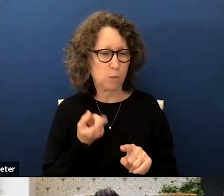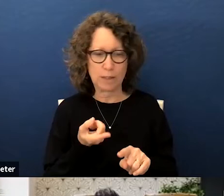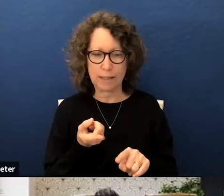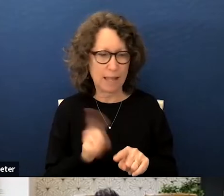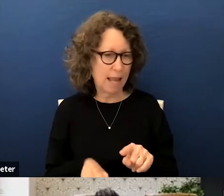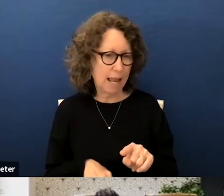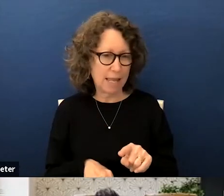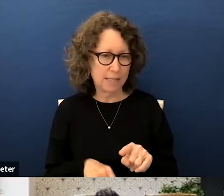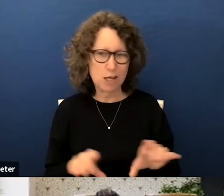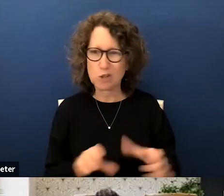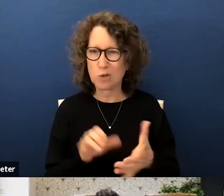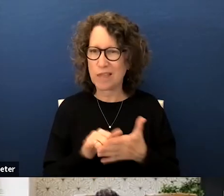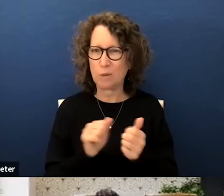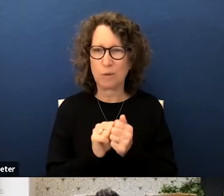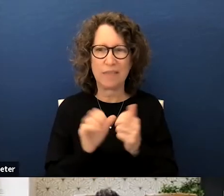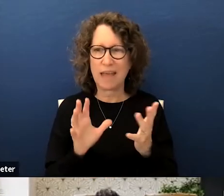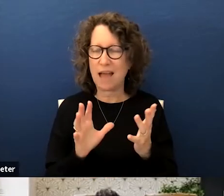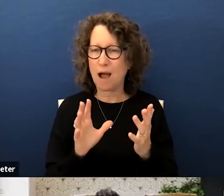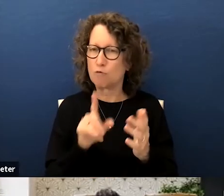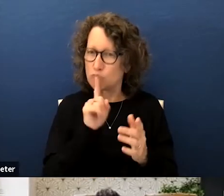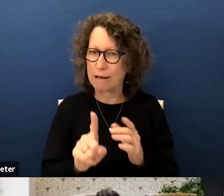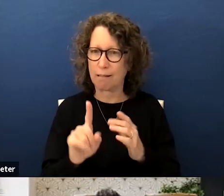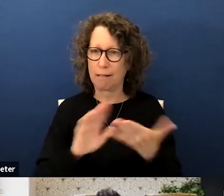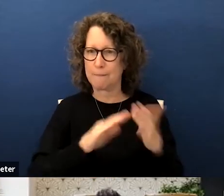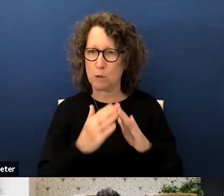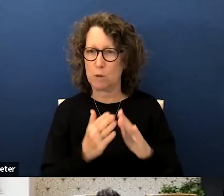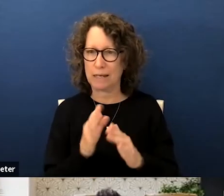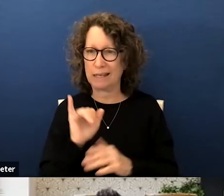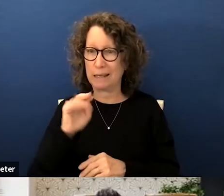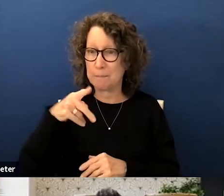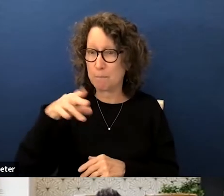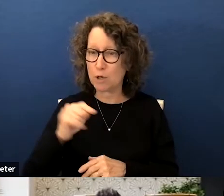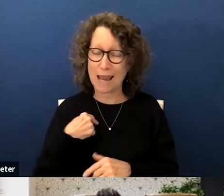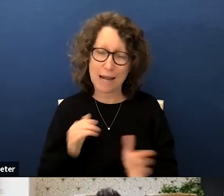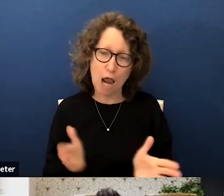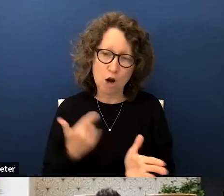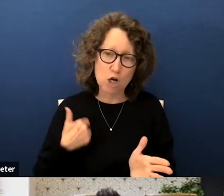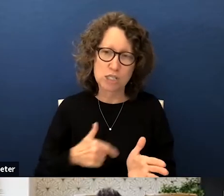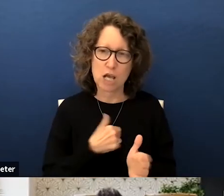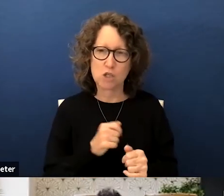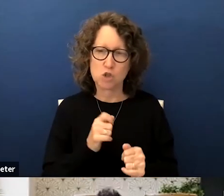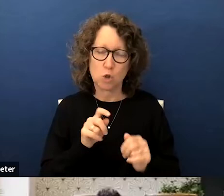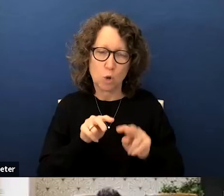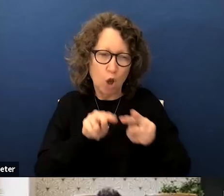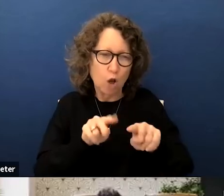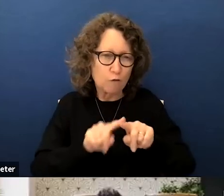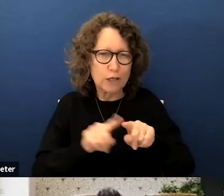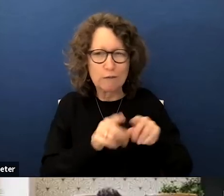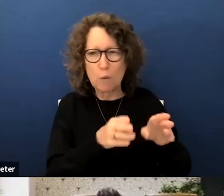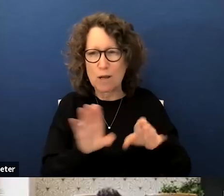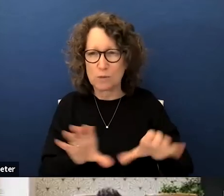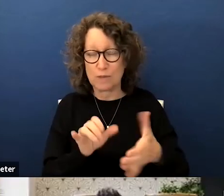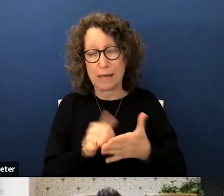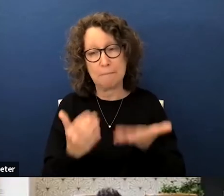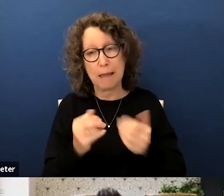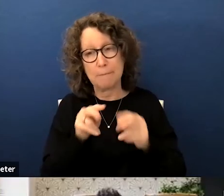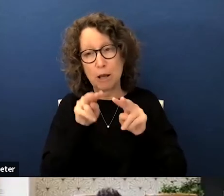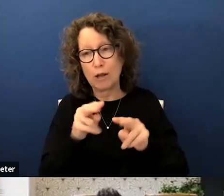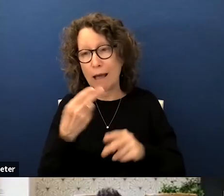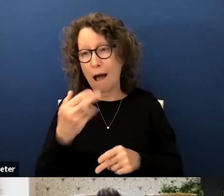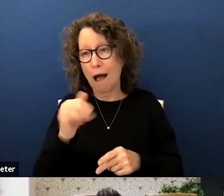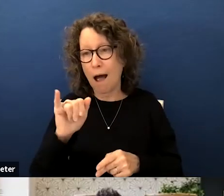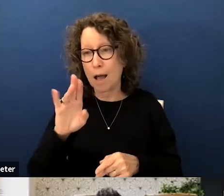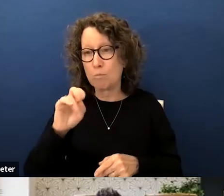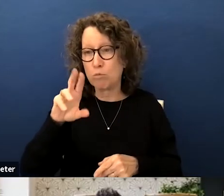um we can't do that without real community input and i urge us to look for ways to do that and it might be looking at a hybrid